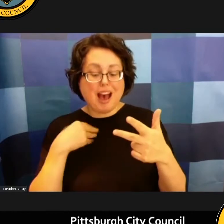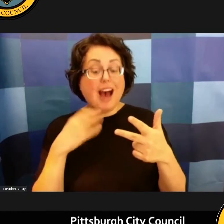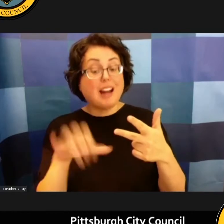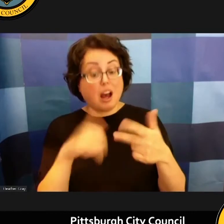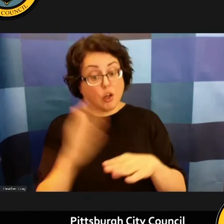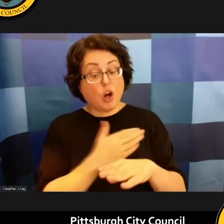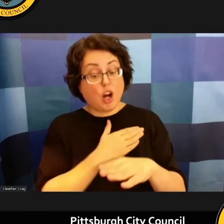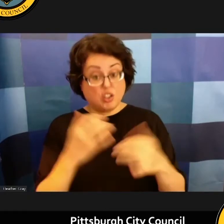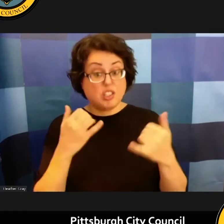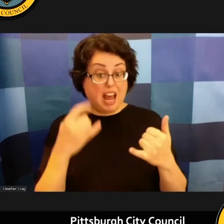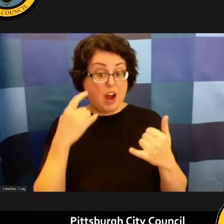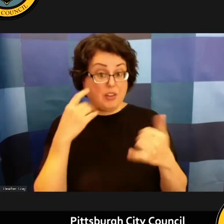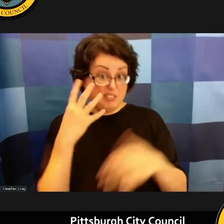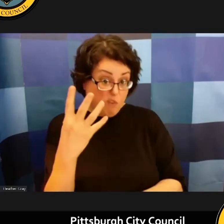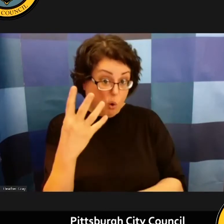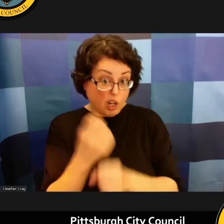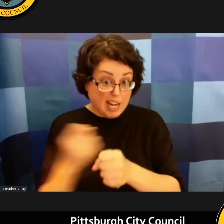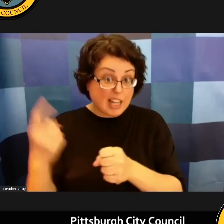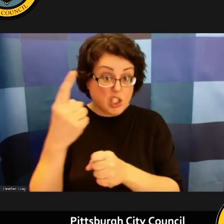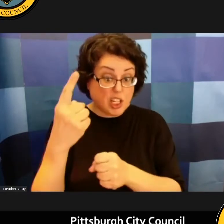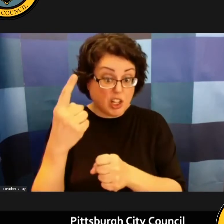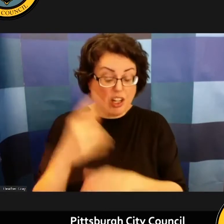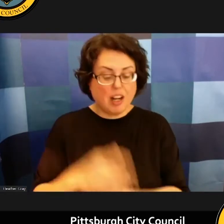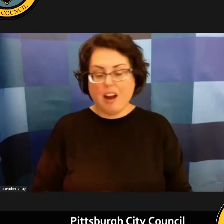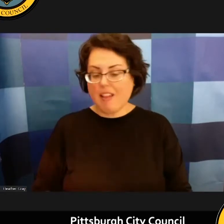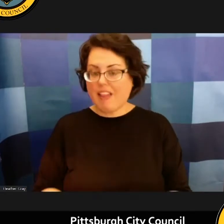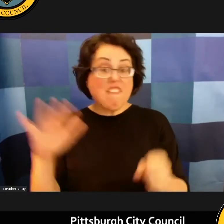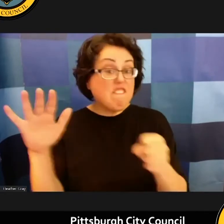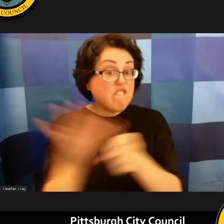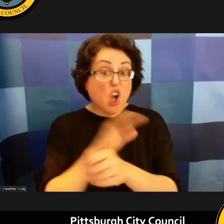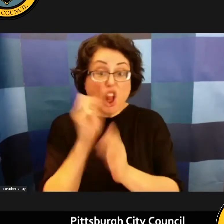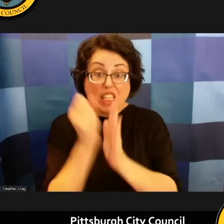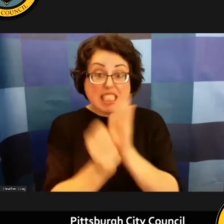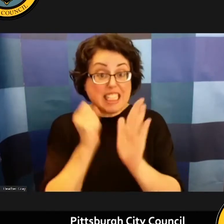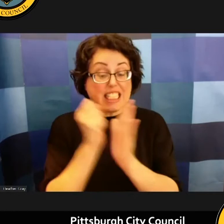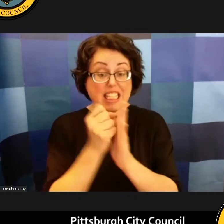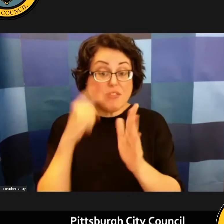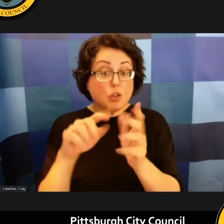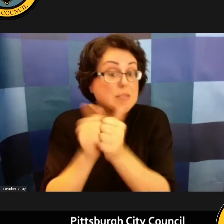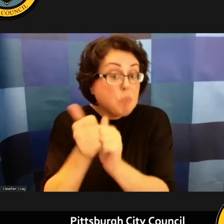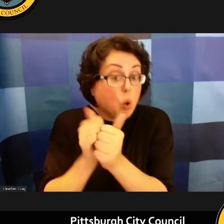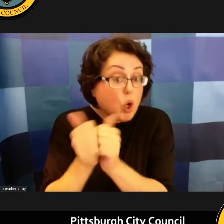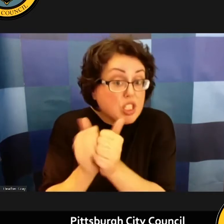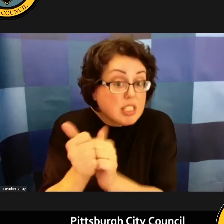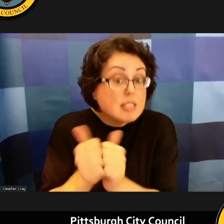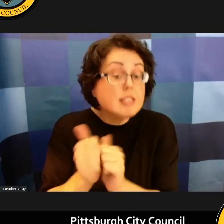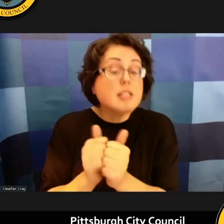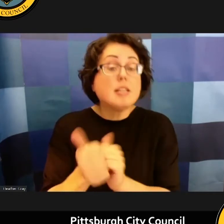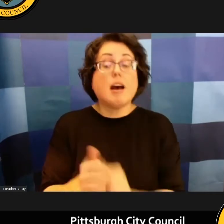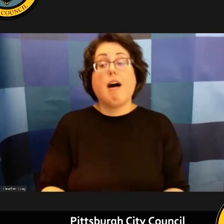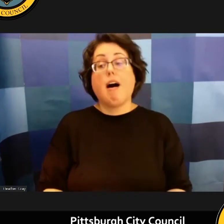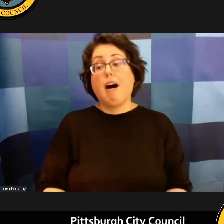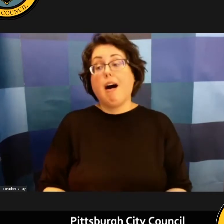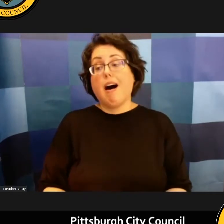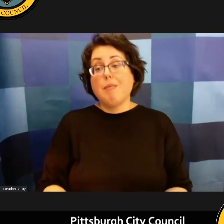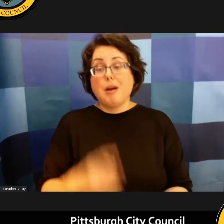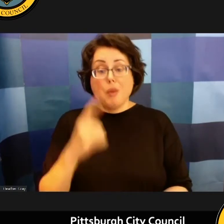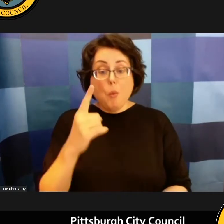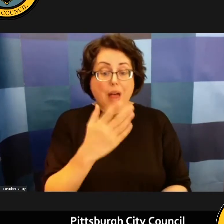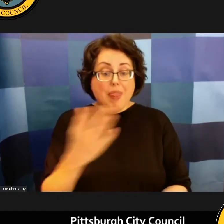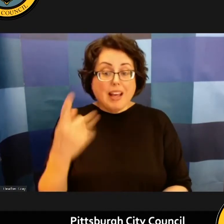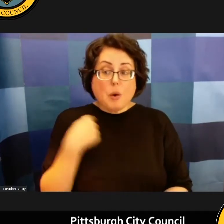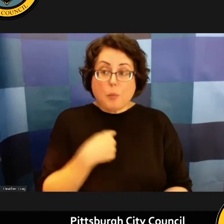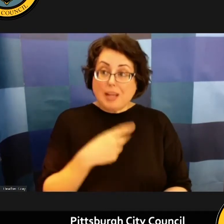um you know full seasons for for all of the sporting events uh and and so the one thing that we've seen throughout